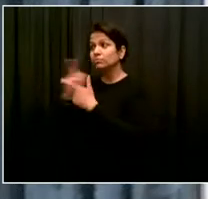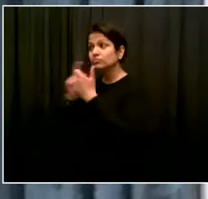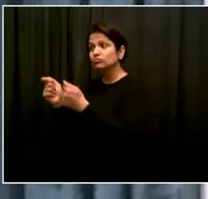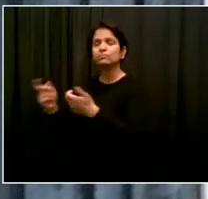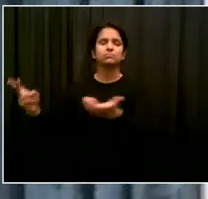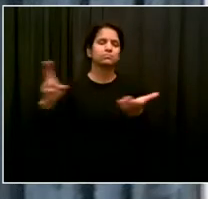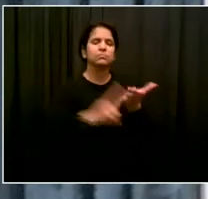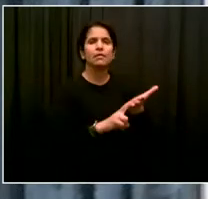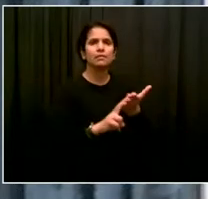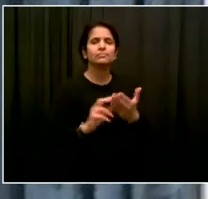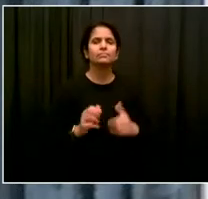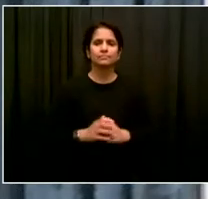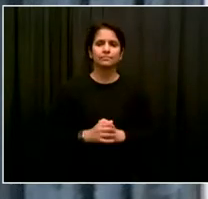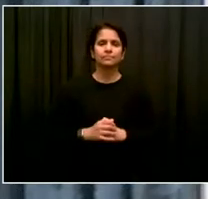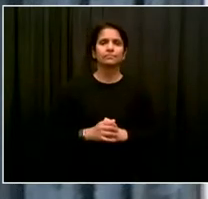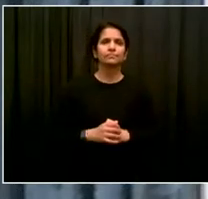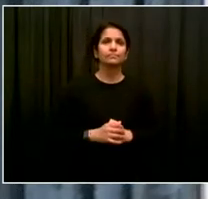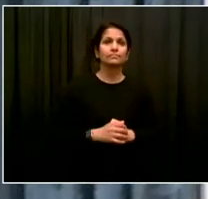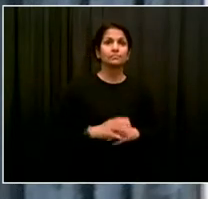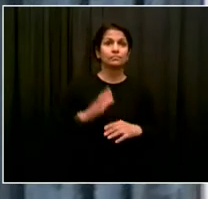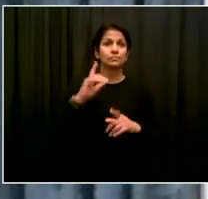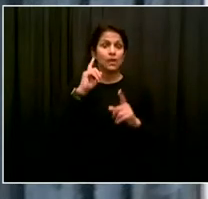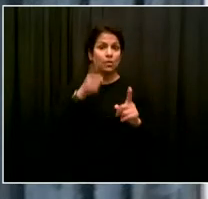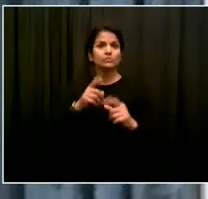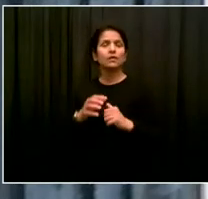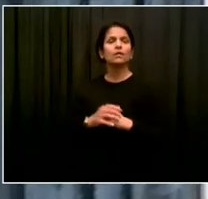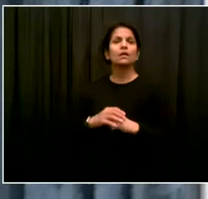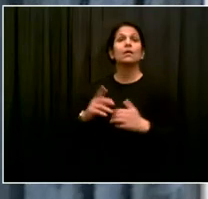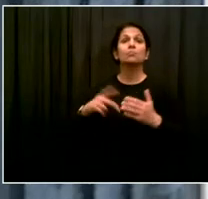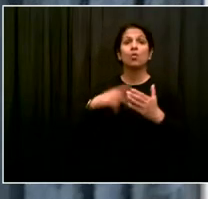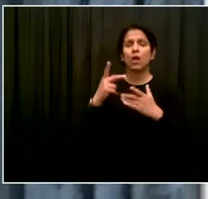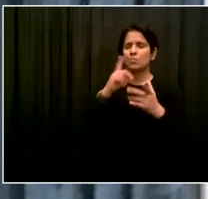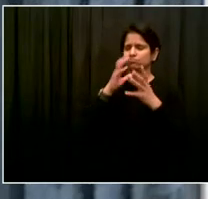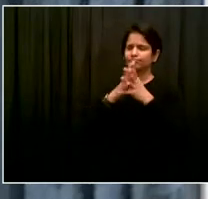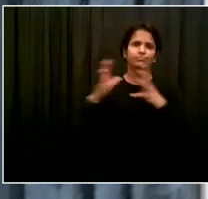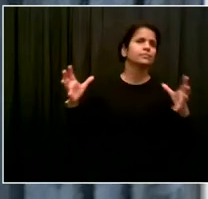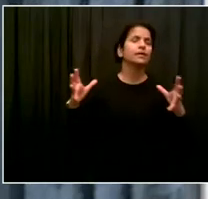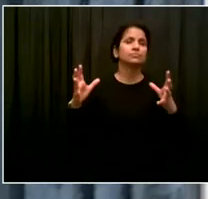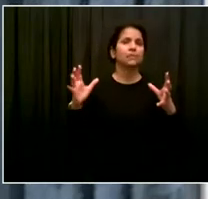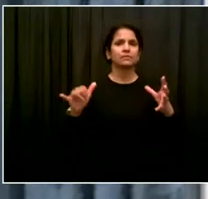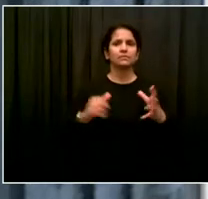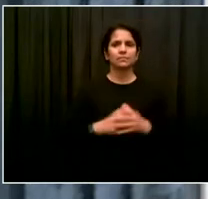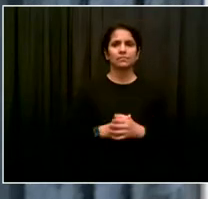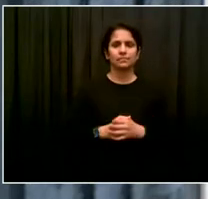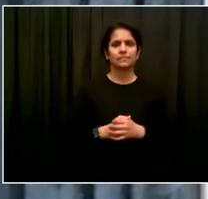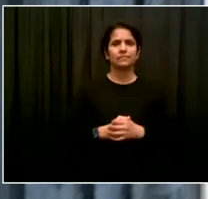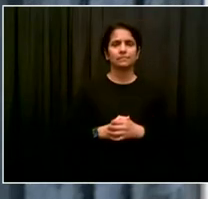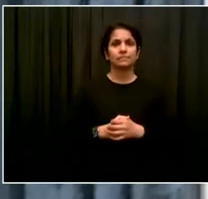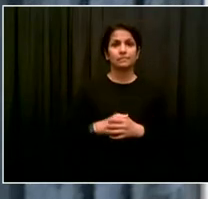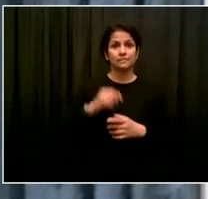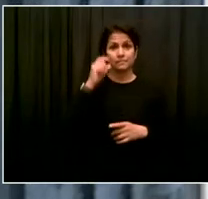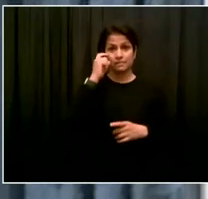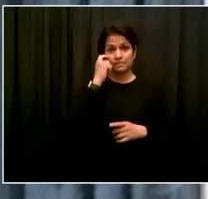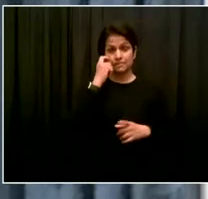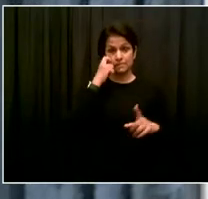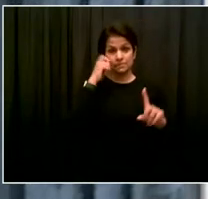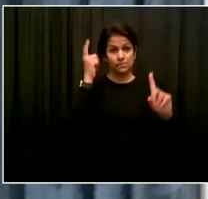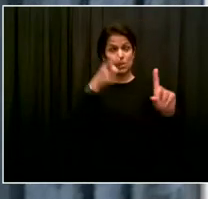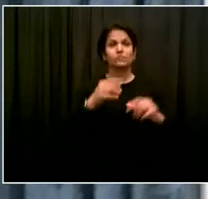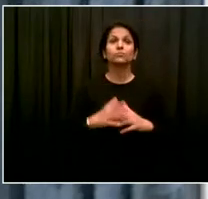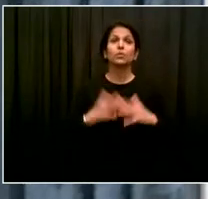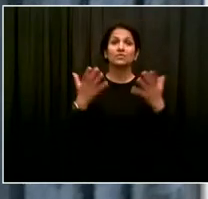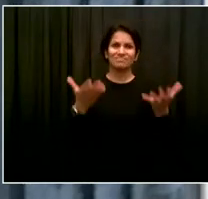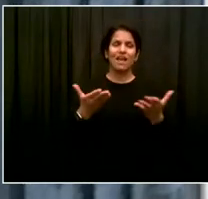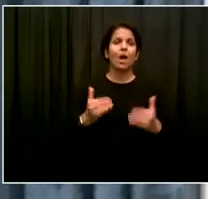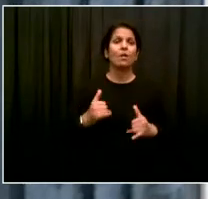is the future of where this waste stream has to go for climate change and for our zero waste goals. But that's the difference. The difference is we are looking to